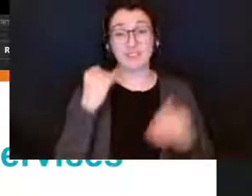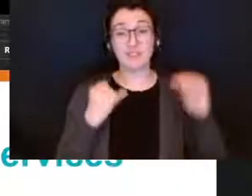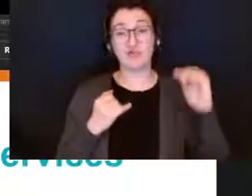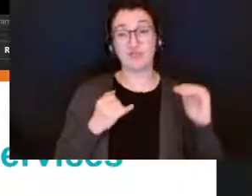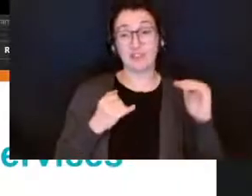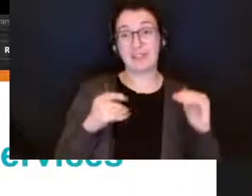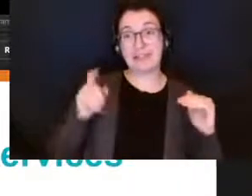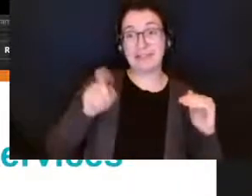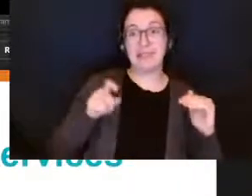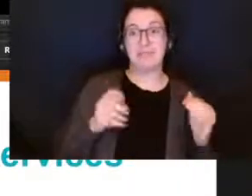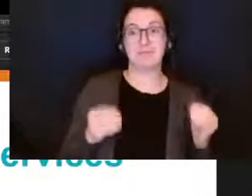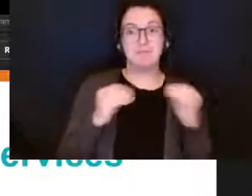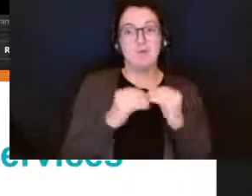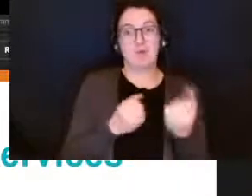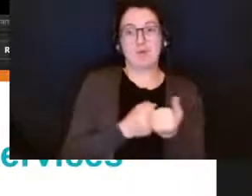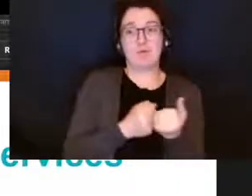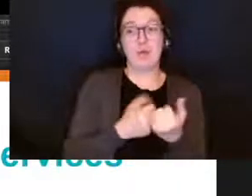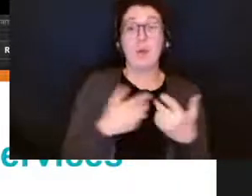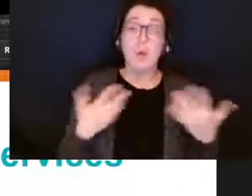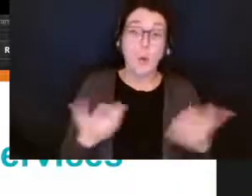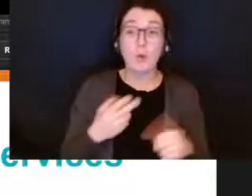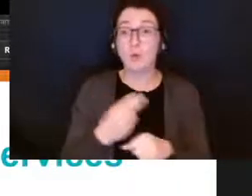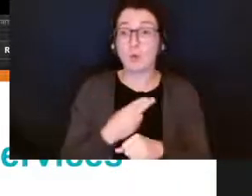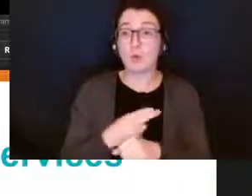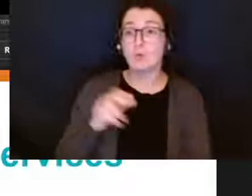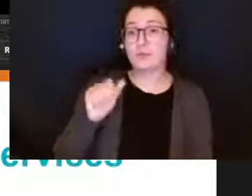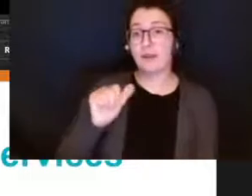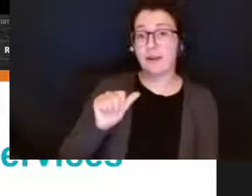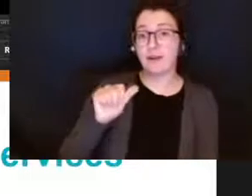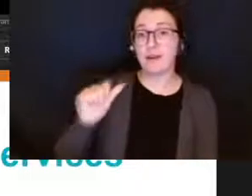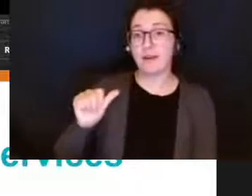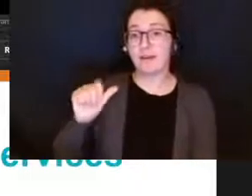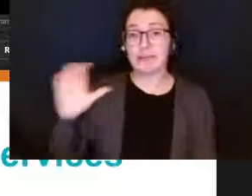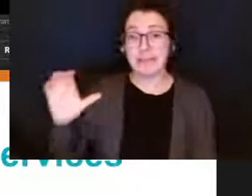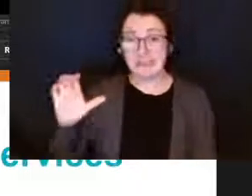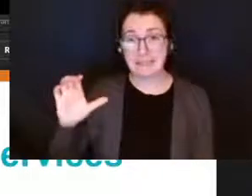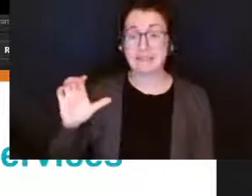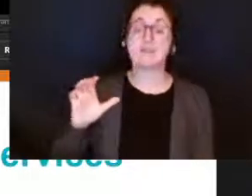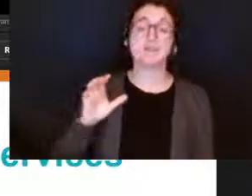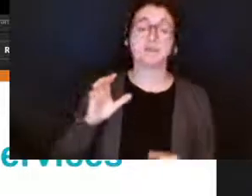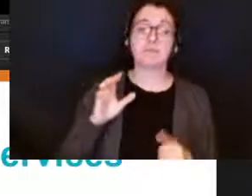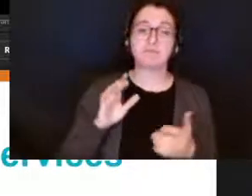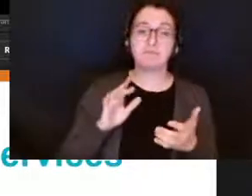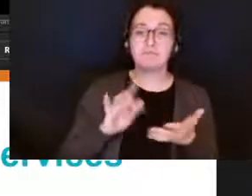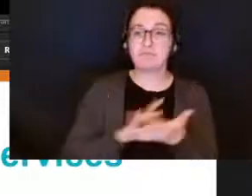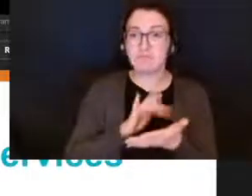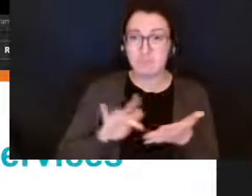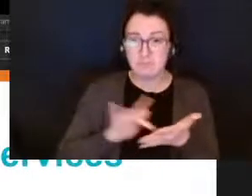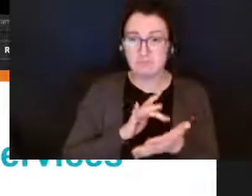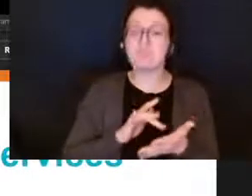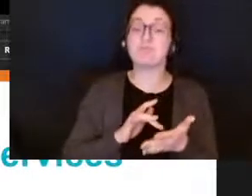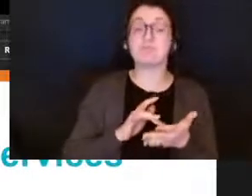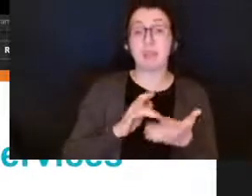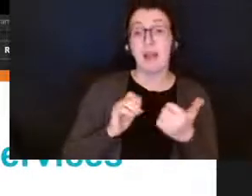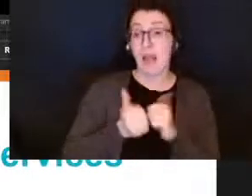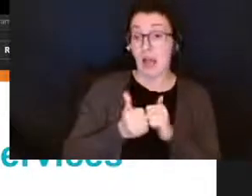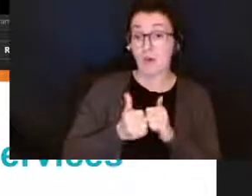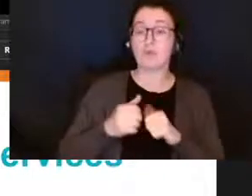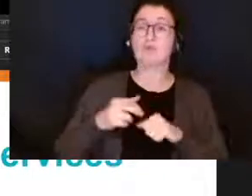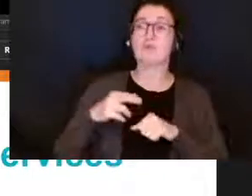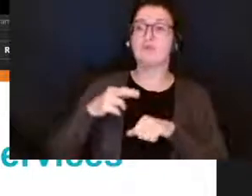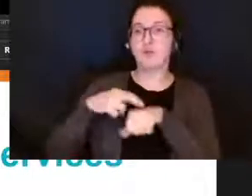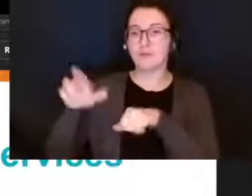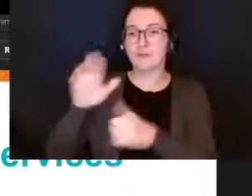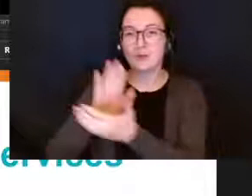or they use an augmentative communication system a referral can be made by the school through the special education consultant